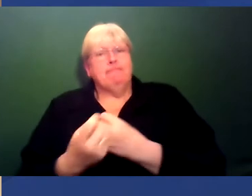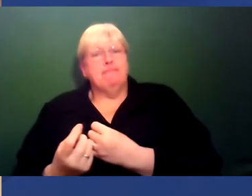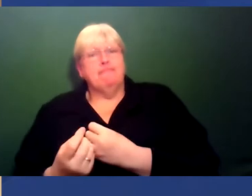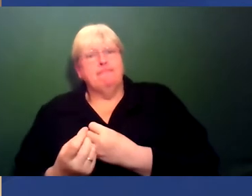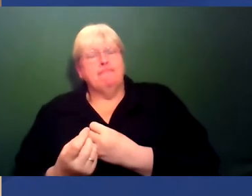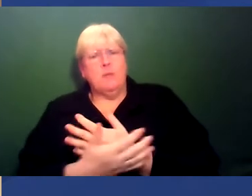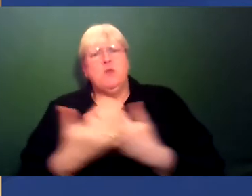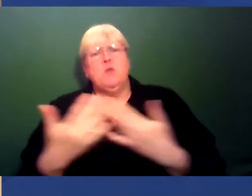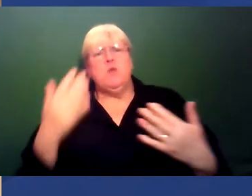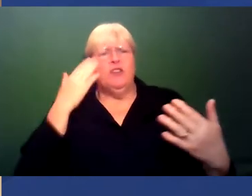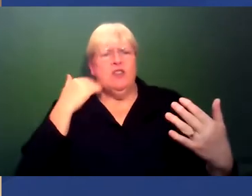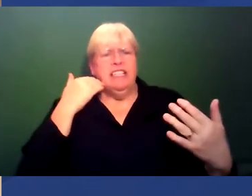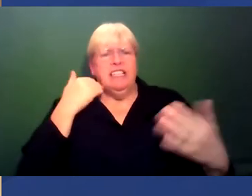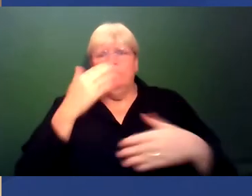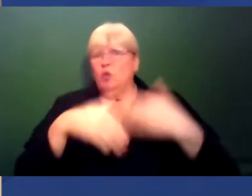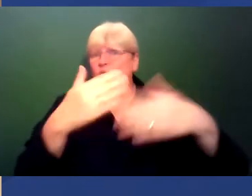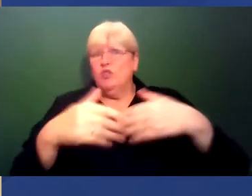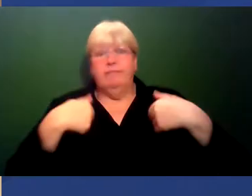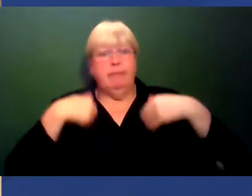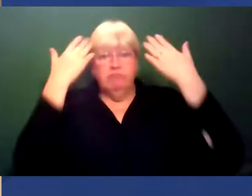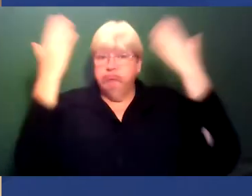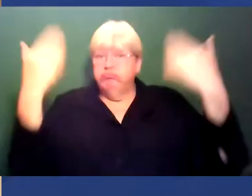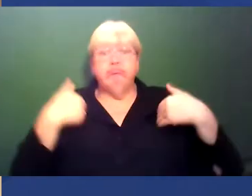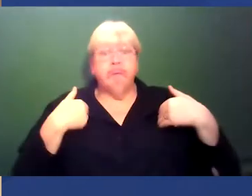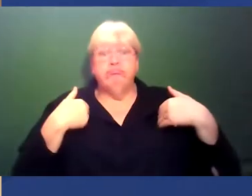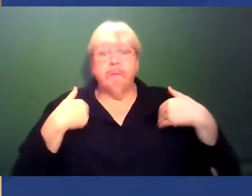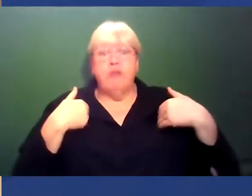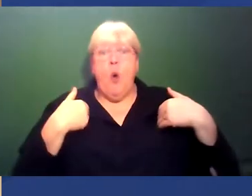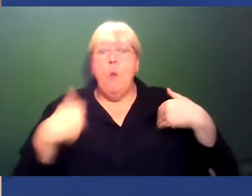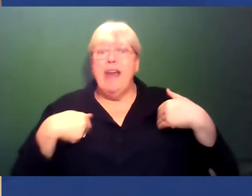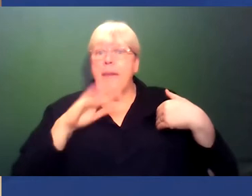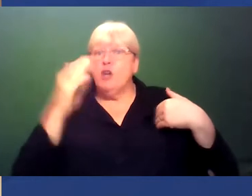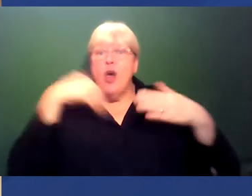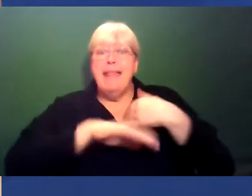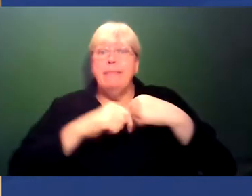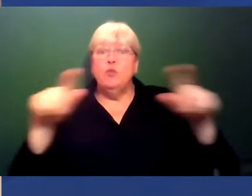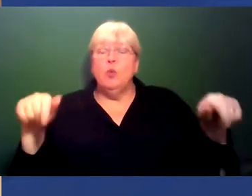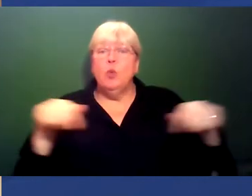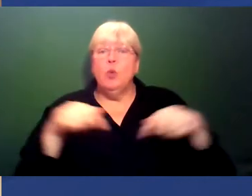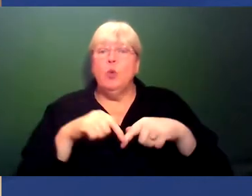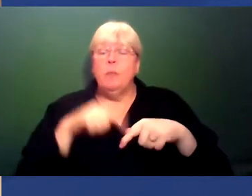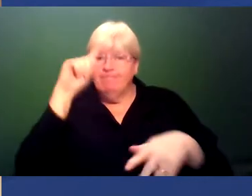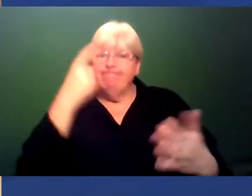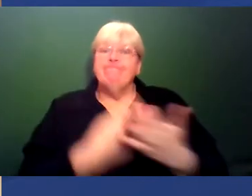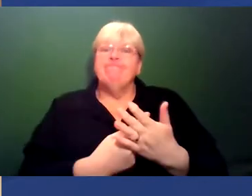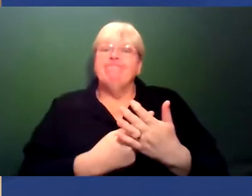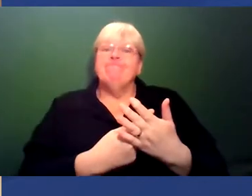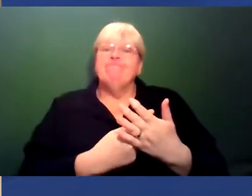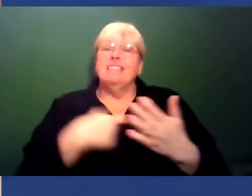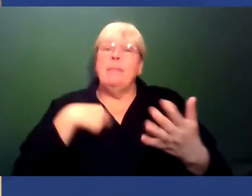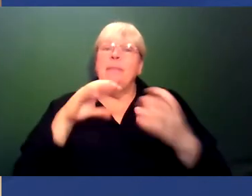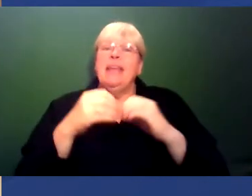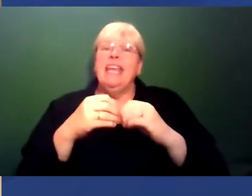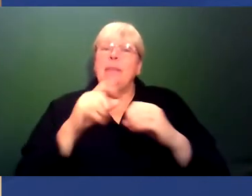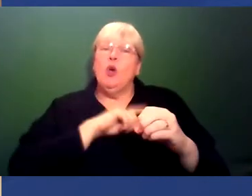racism which goes on which I don't know about when I'm not in the room. And decisions that are made because I'm black or decisions that are not made in my